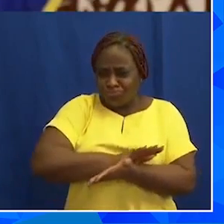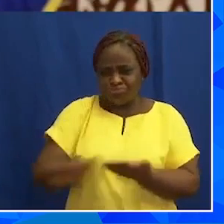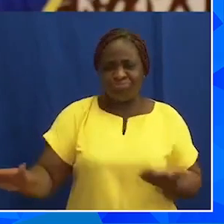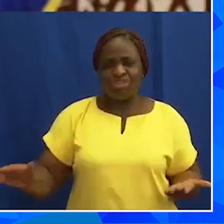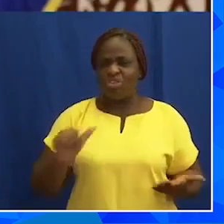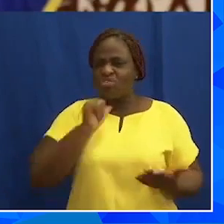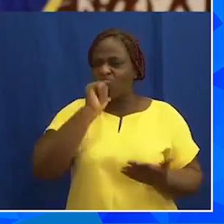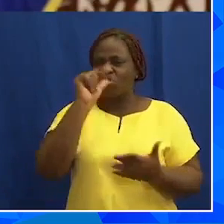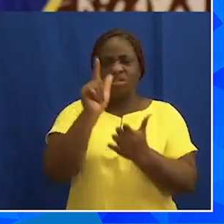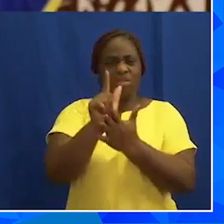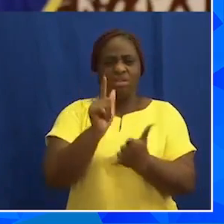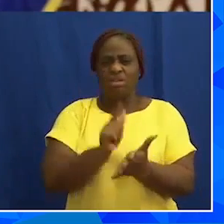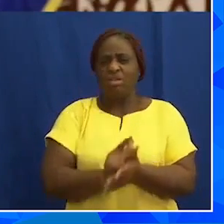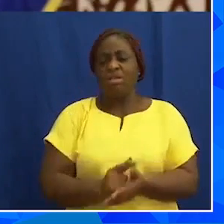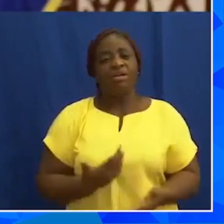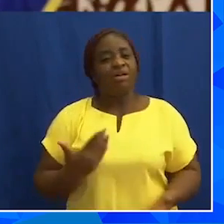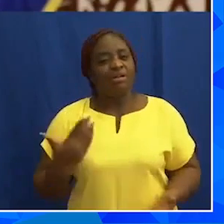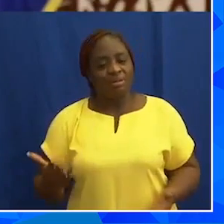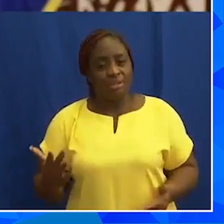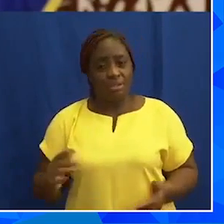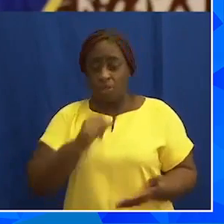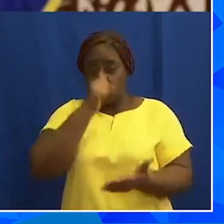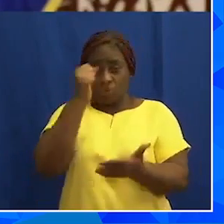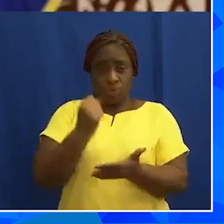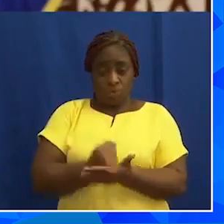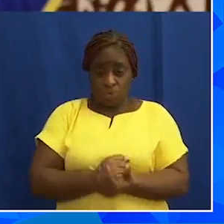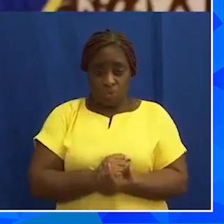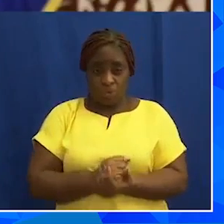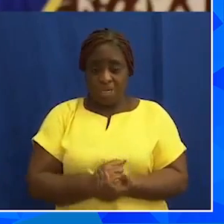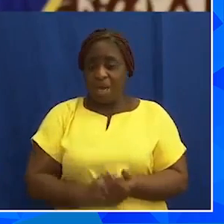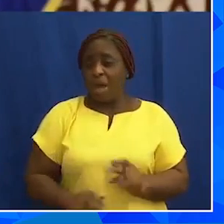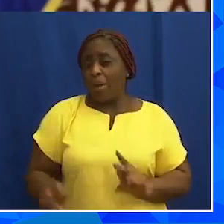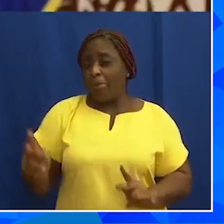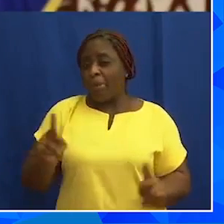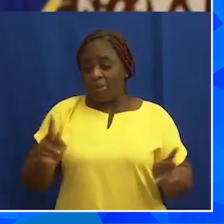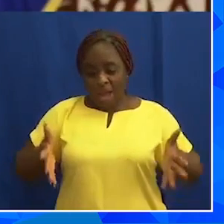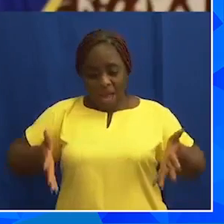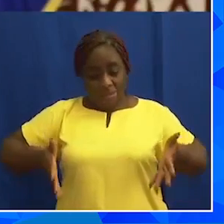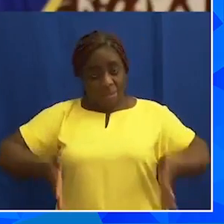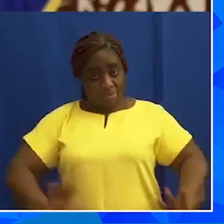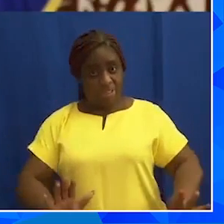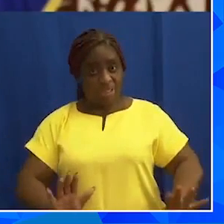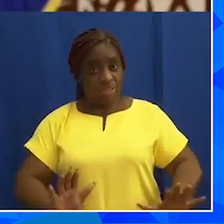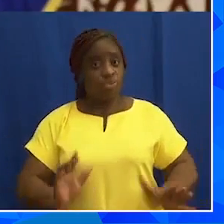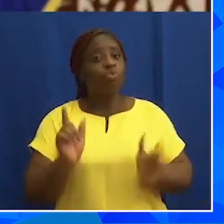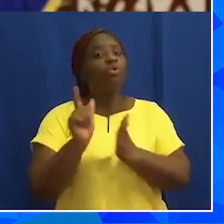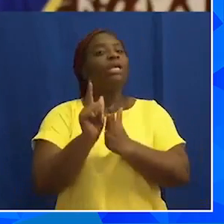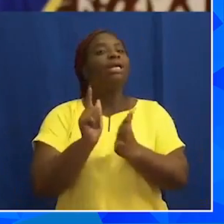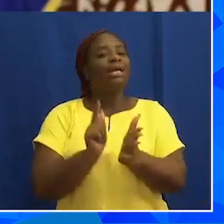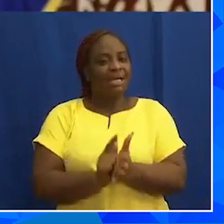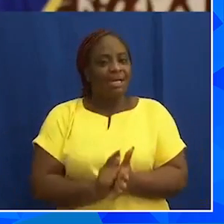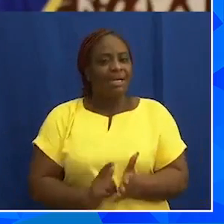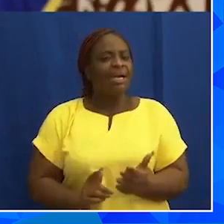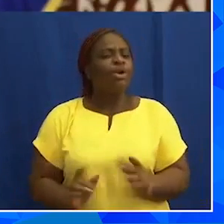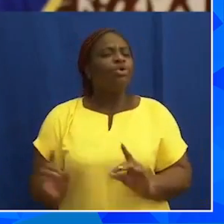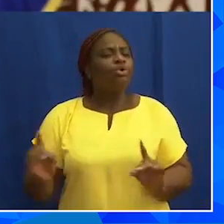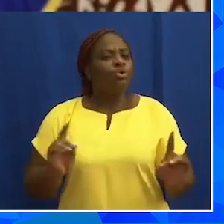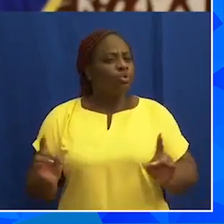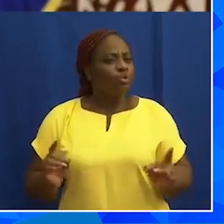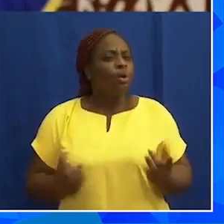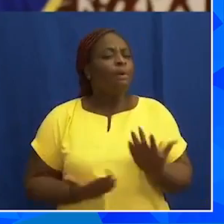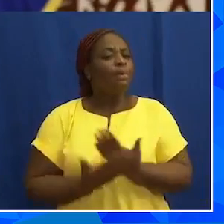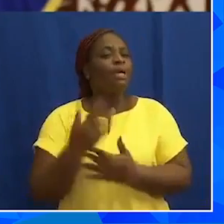operators, as well as ensuring that those permitted to operate legally abide by the market